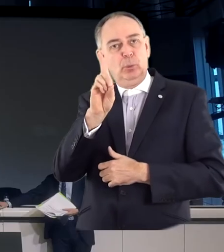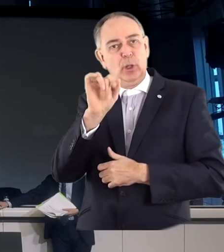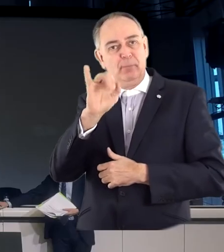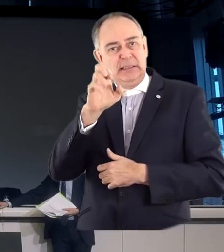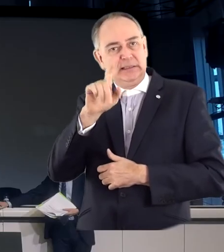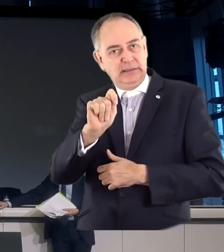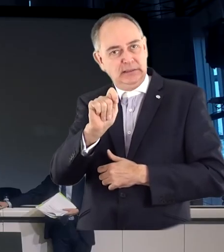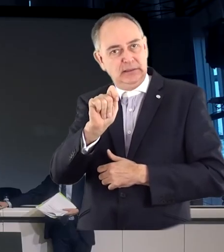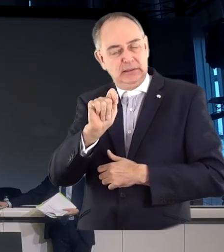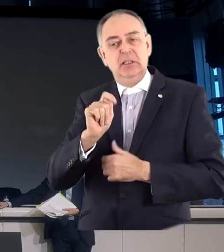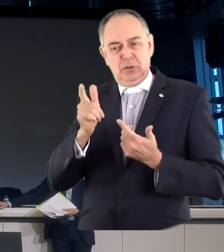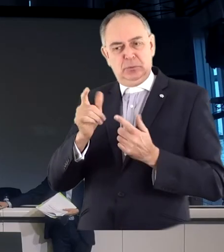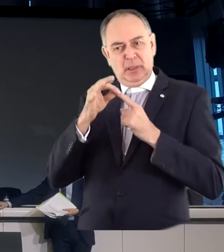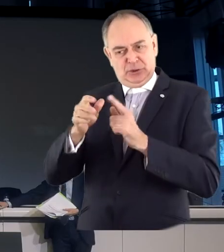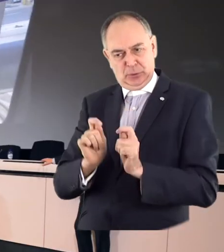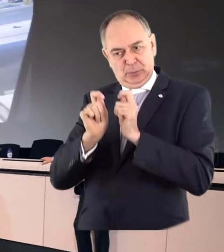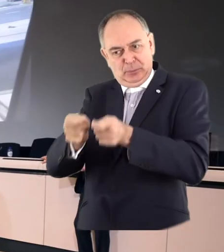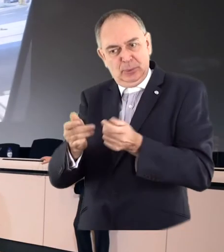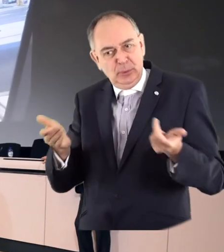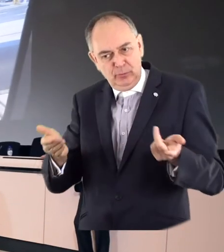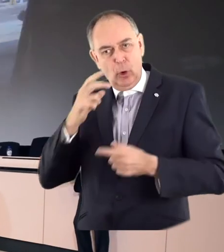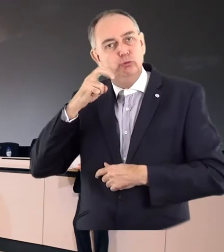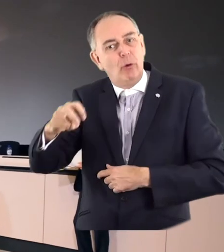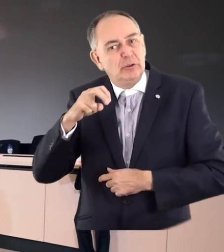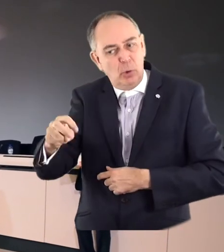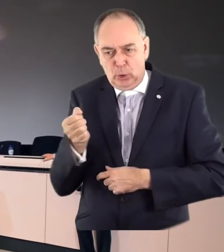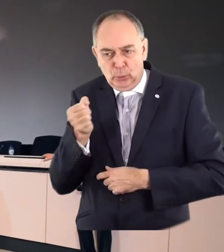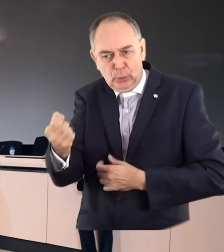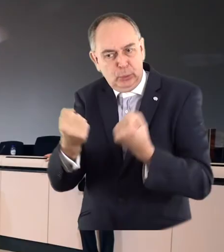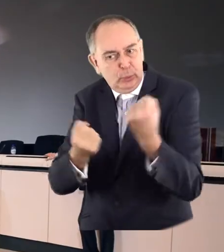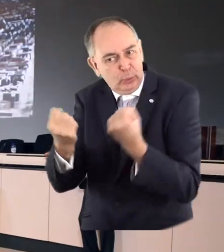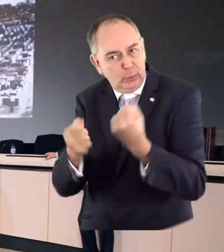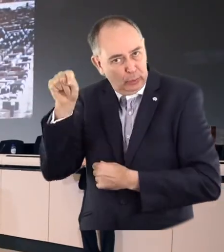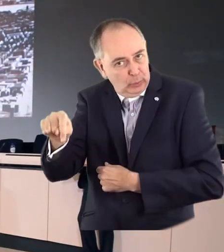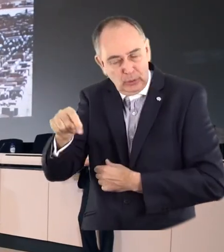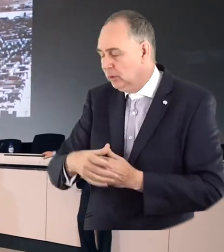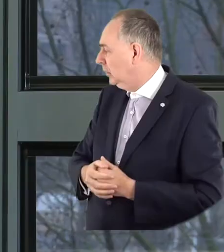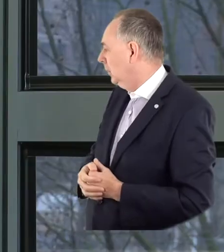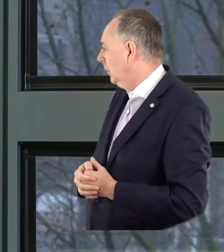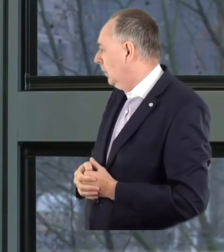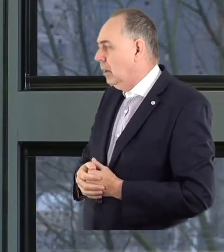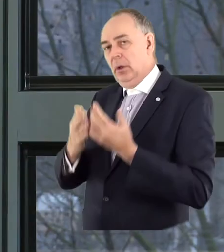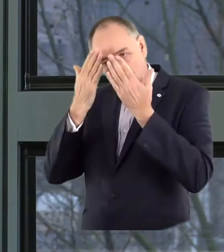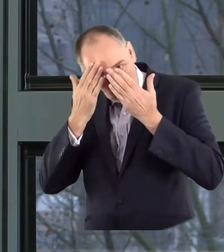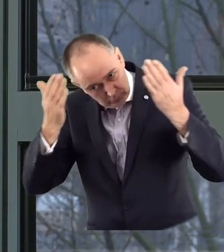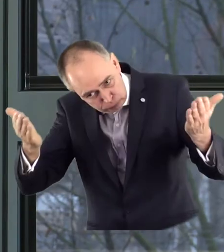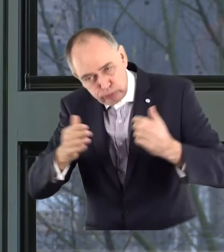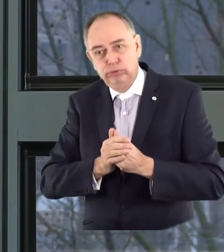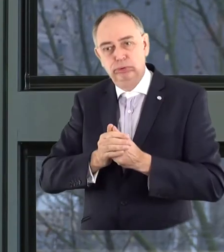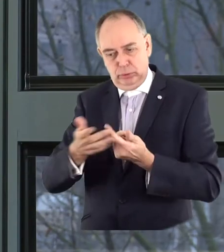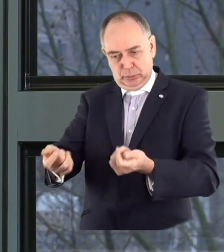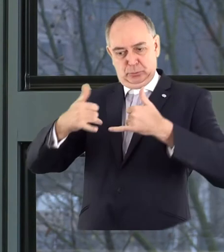Hungary received a special mention for its work in the field of transportation. It's very great honor for us that the